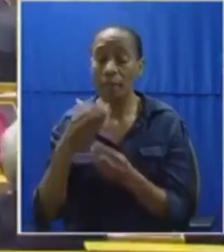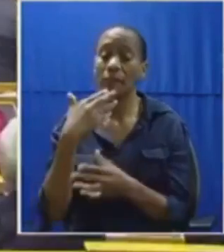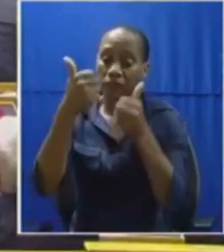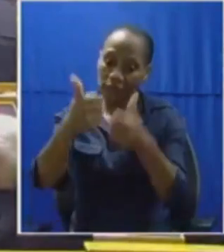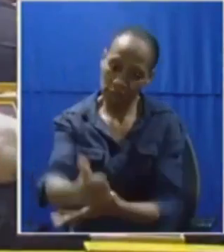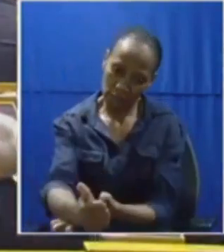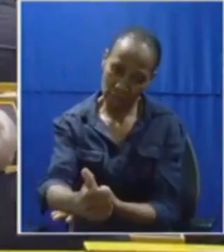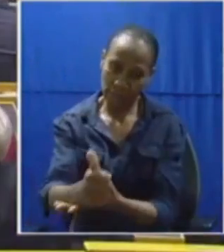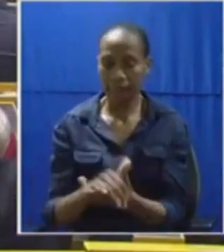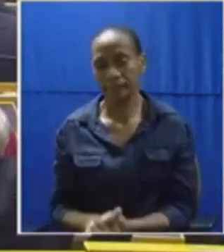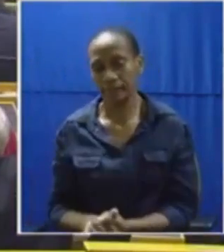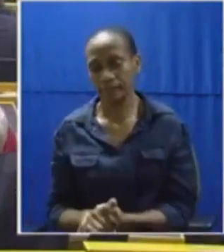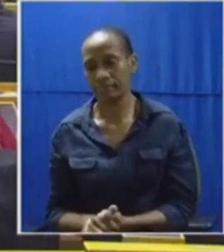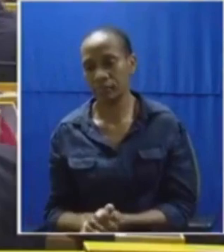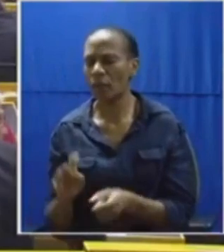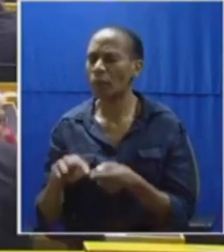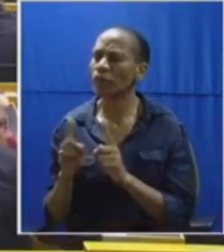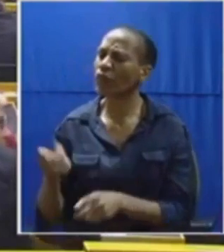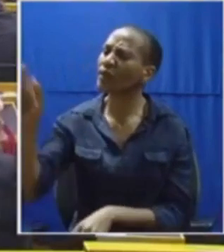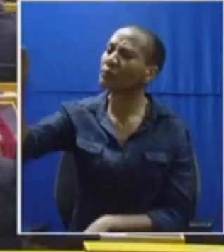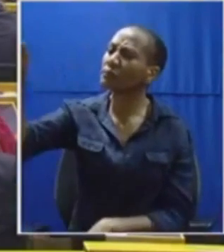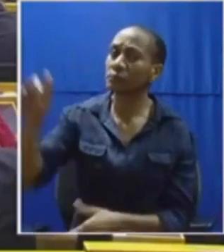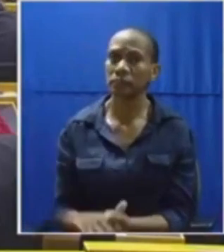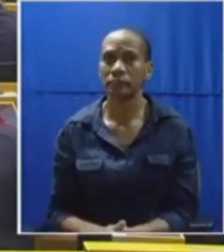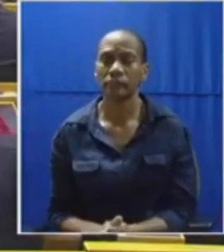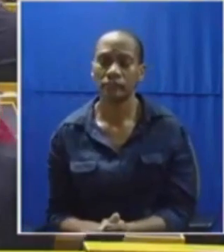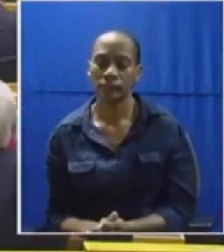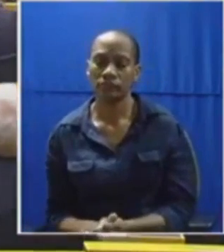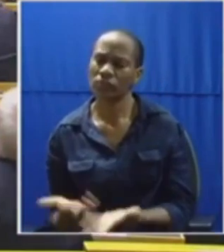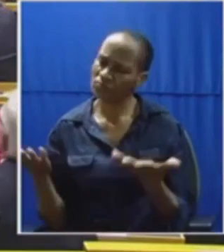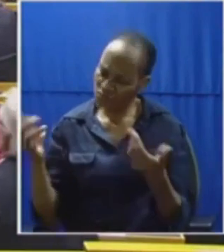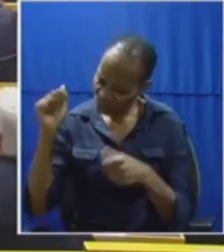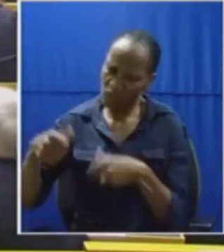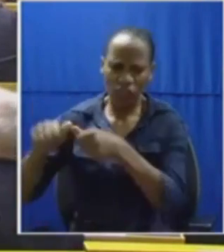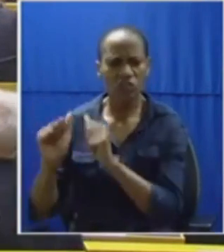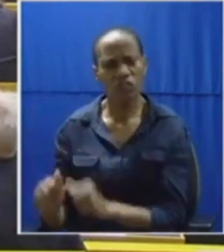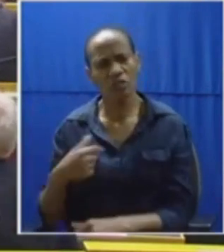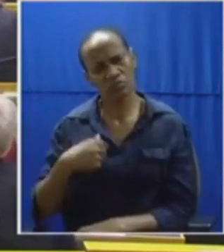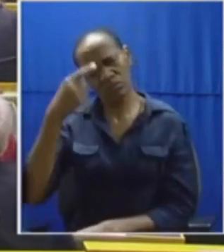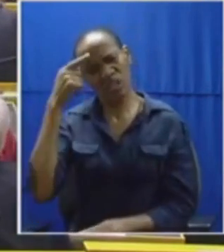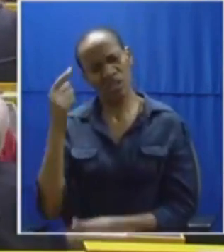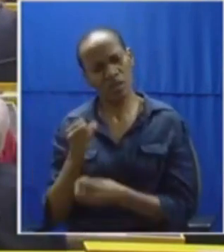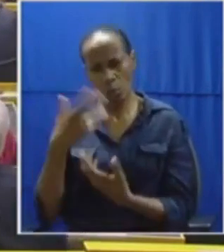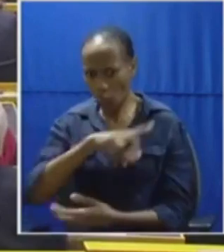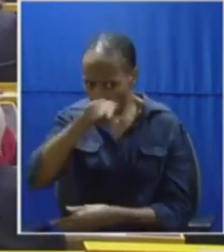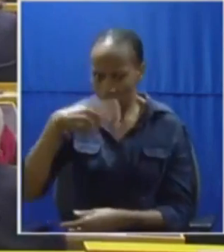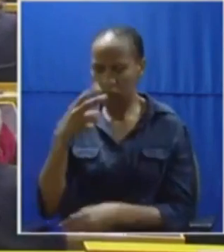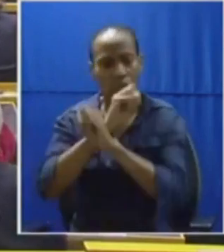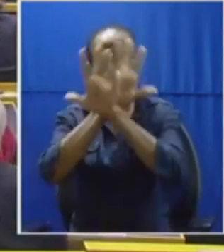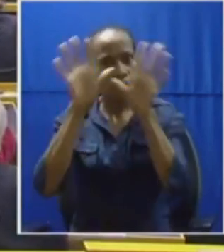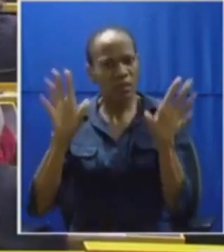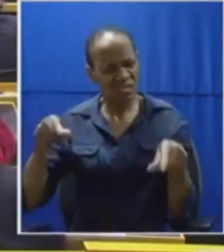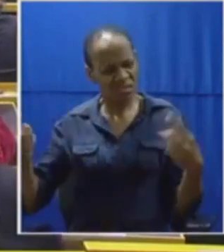your seat. There is a point of order. Absolutely, Chairperson. I think that it is clear that we may not